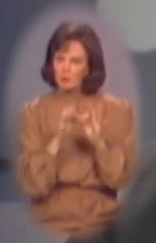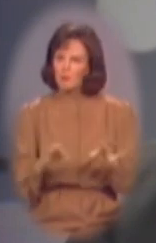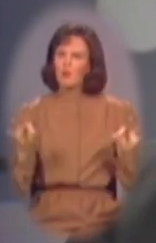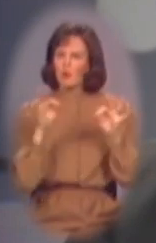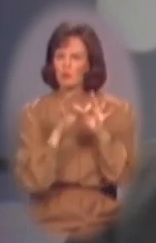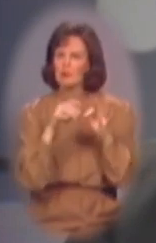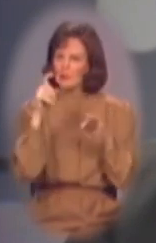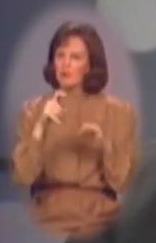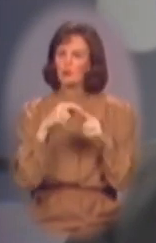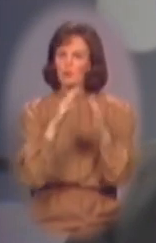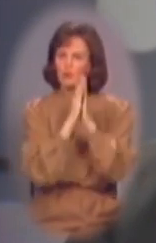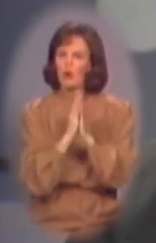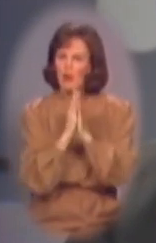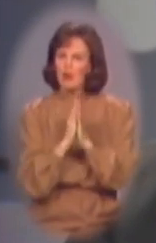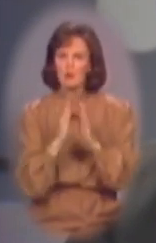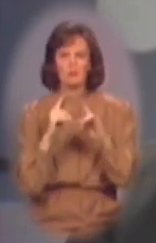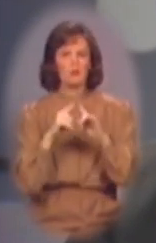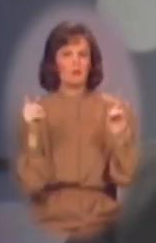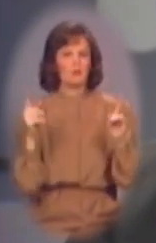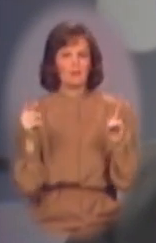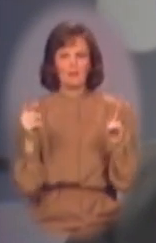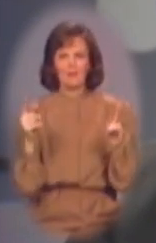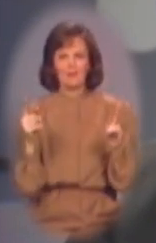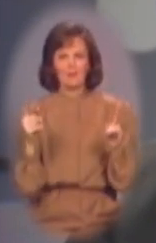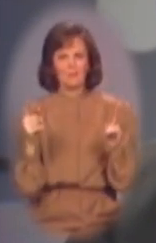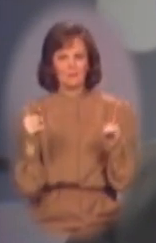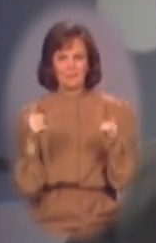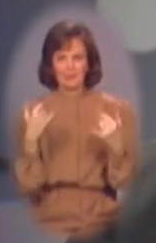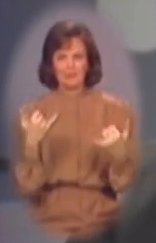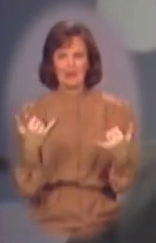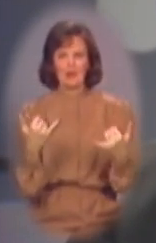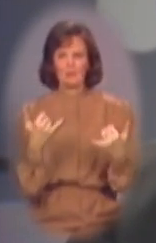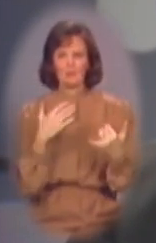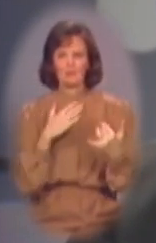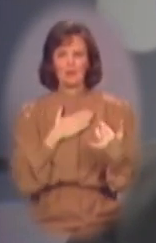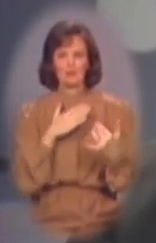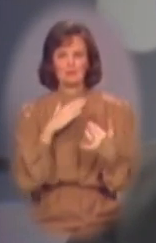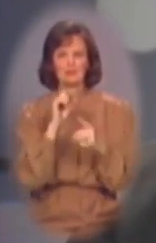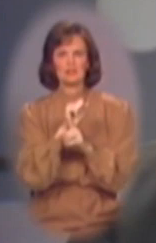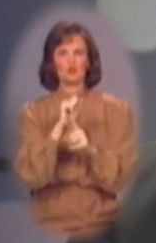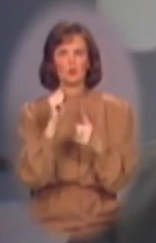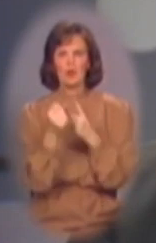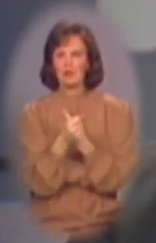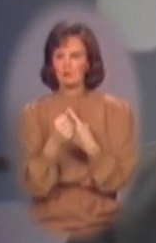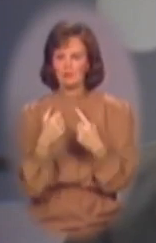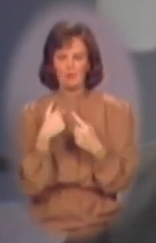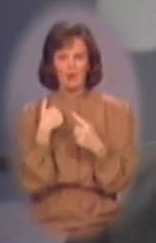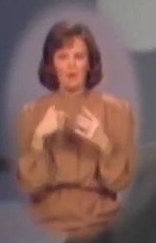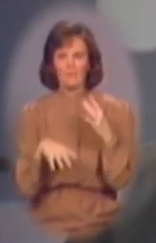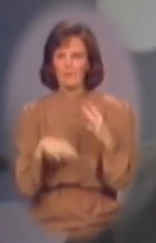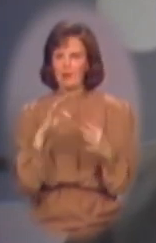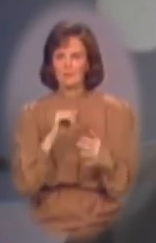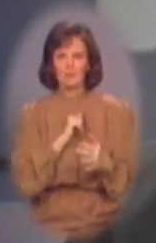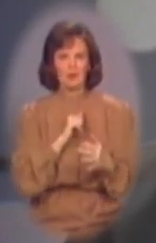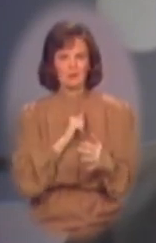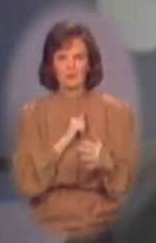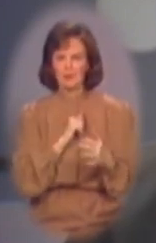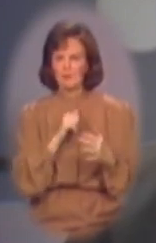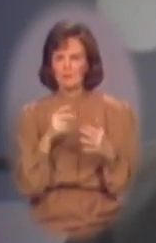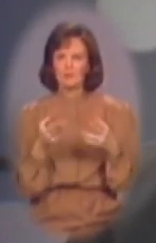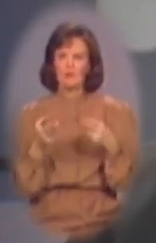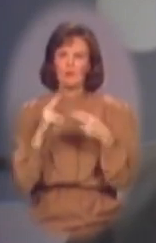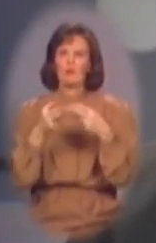prayer, but in this current situation, I find myself just